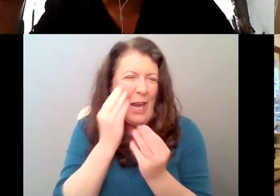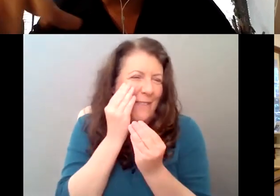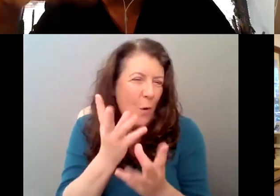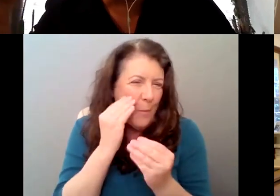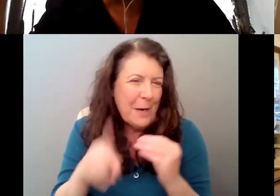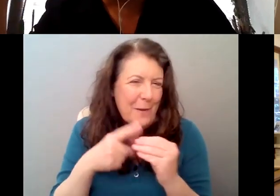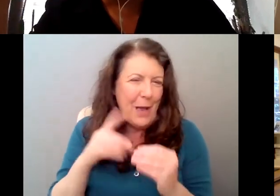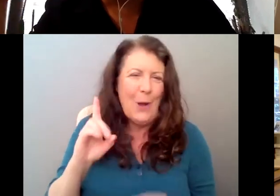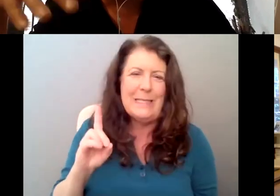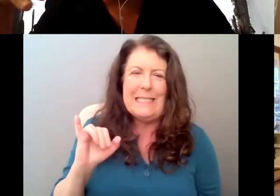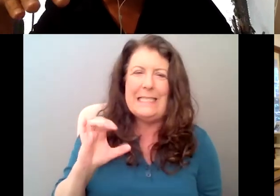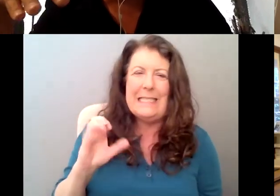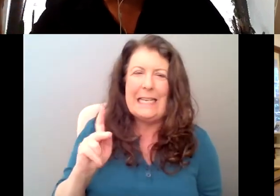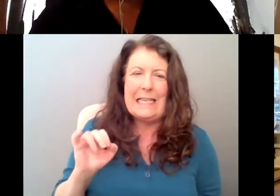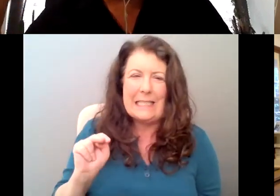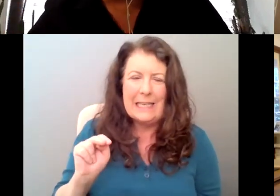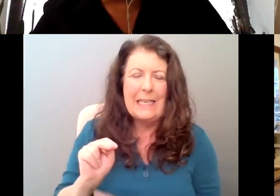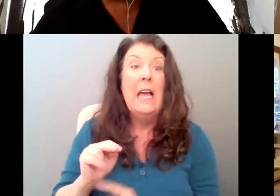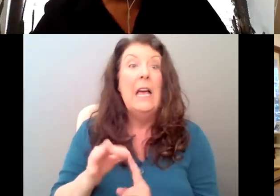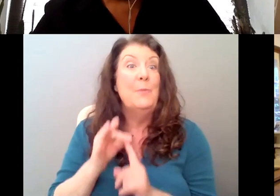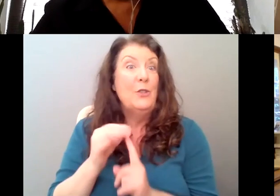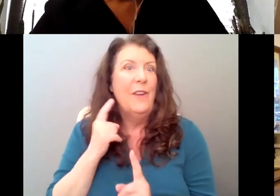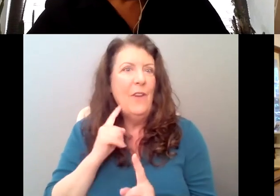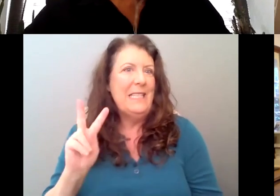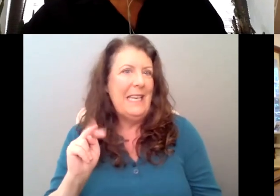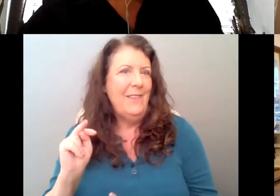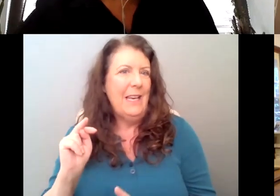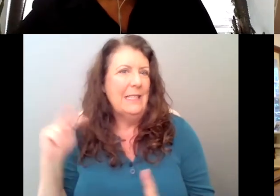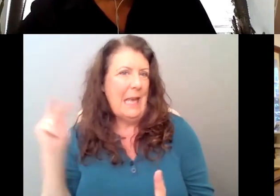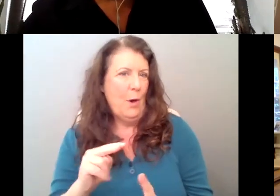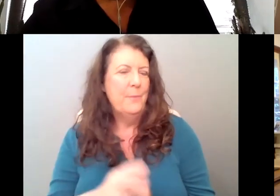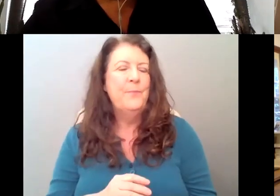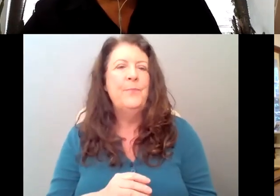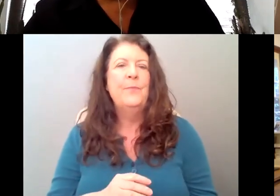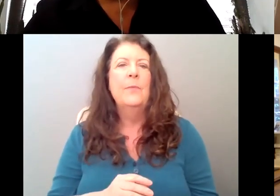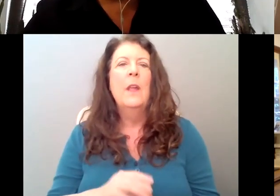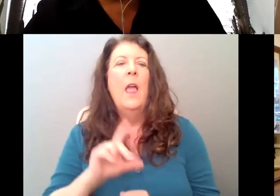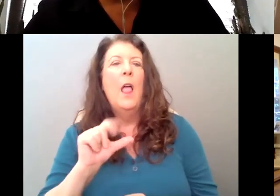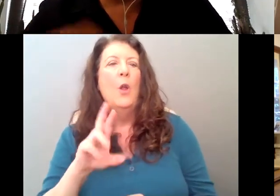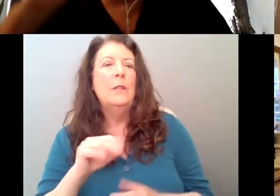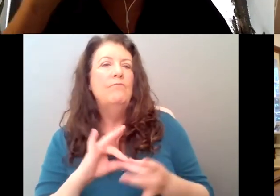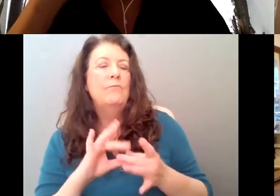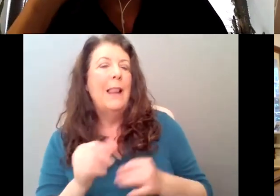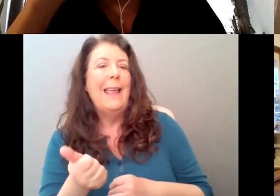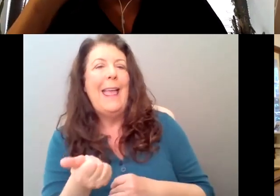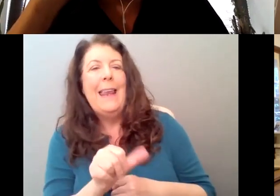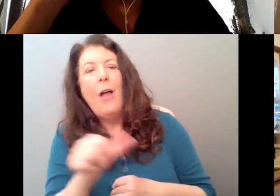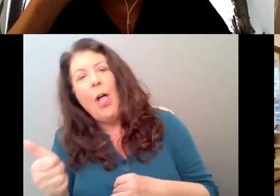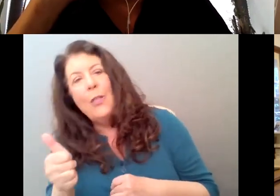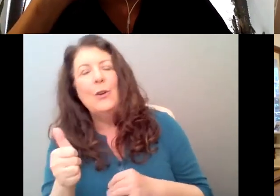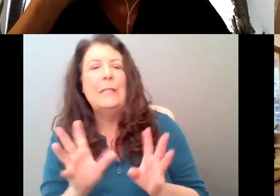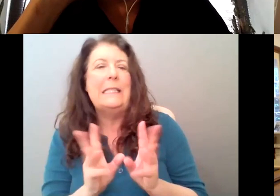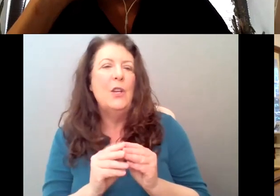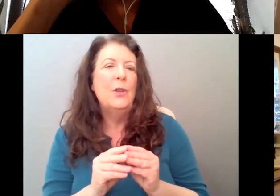especially from a TV writing and formatting standpoint. Just like any other session we do, Javier and I are going to kick us off